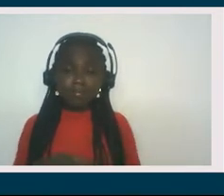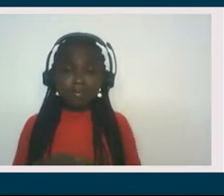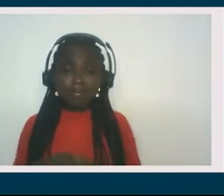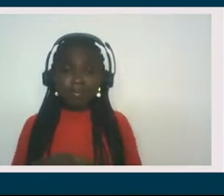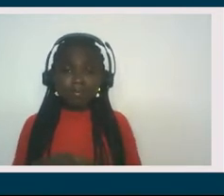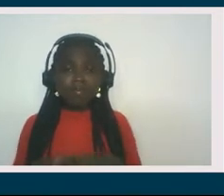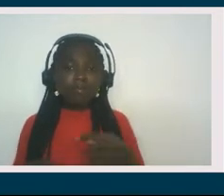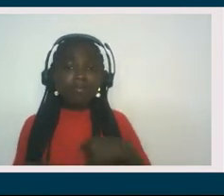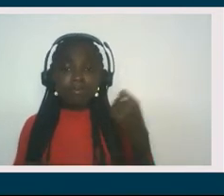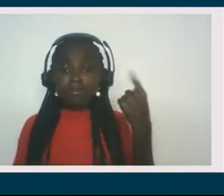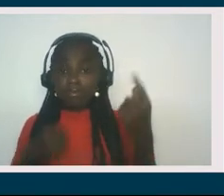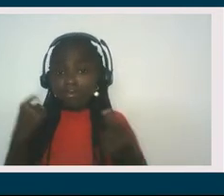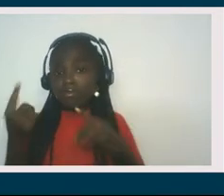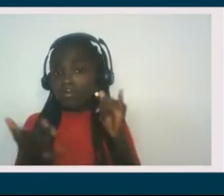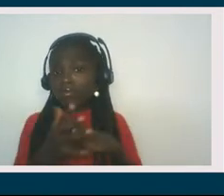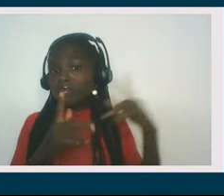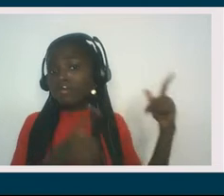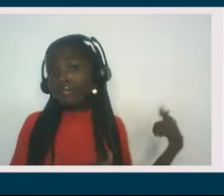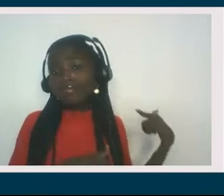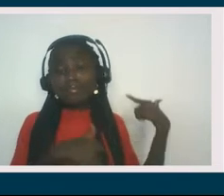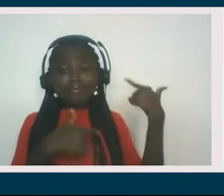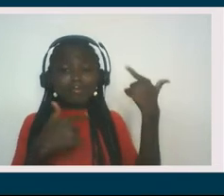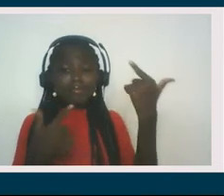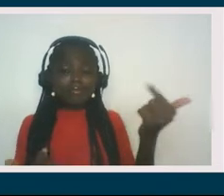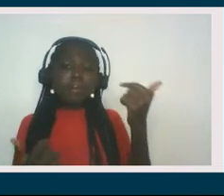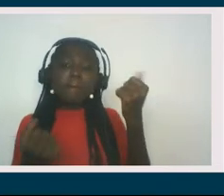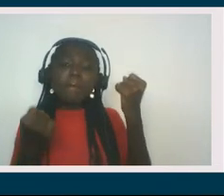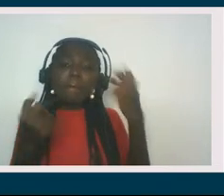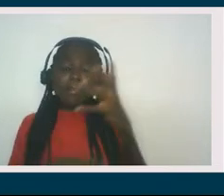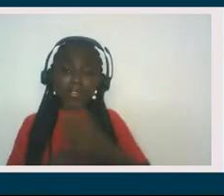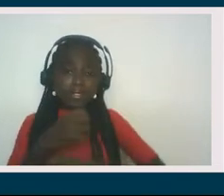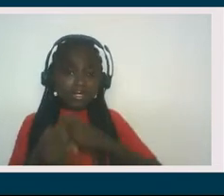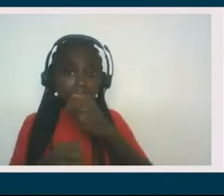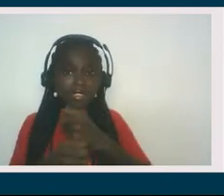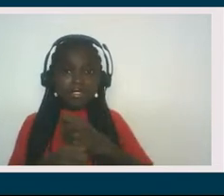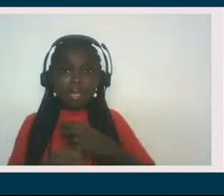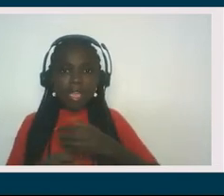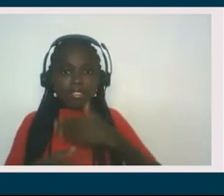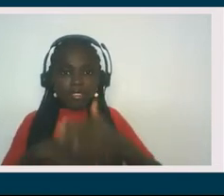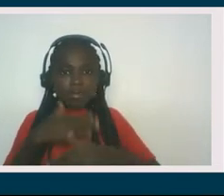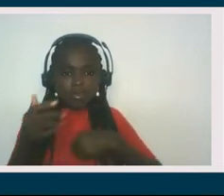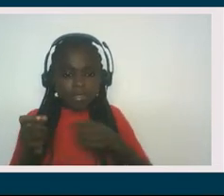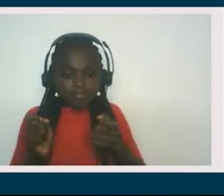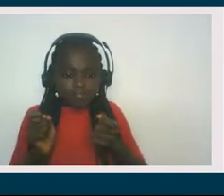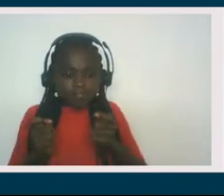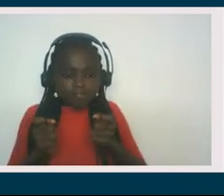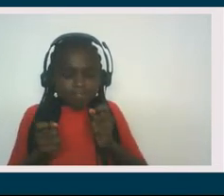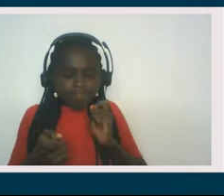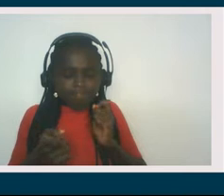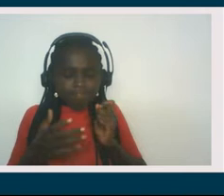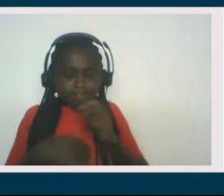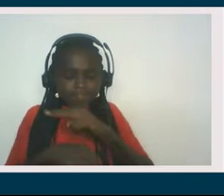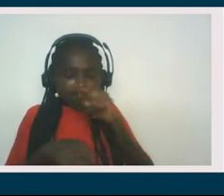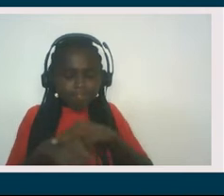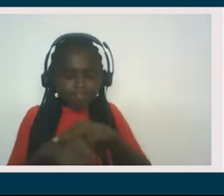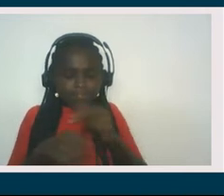I recognized a long time ago that, uh, I became good at masking and, um, I thought for a long